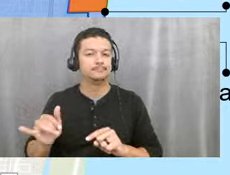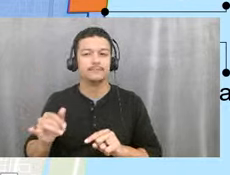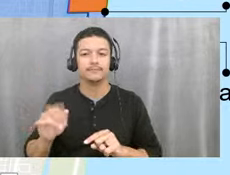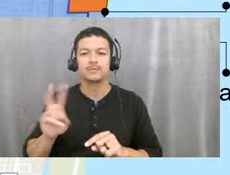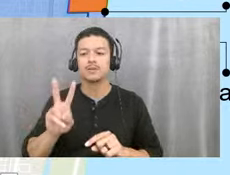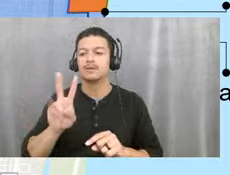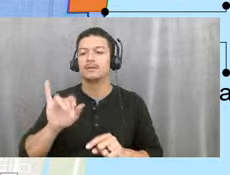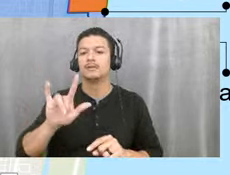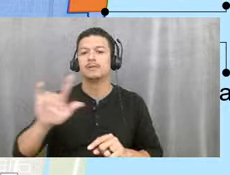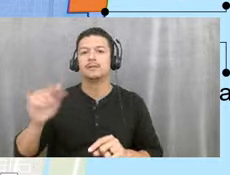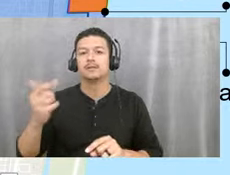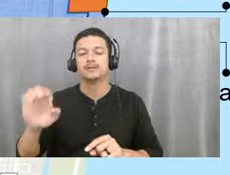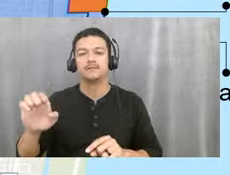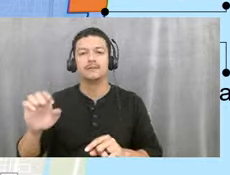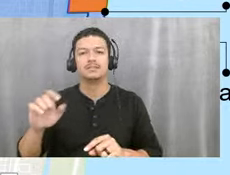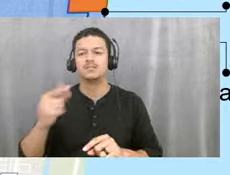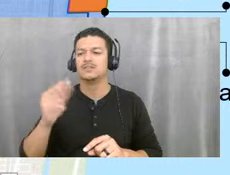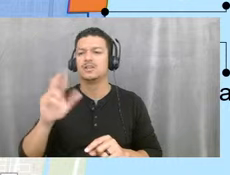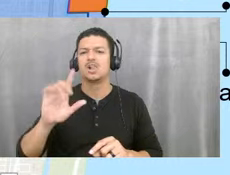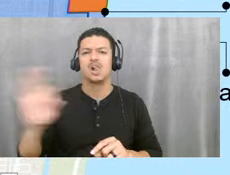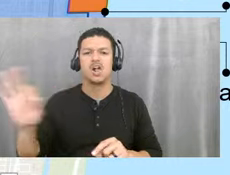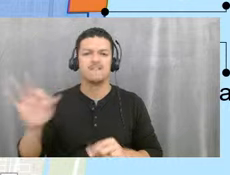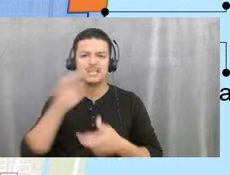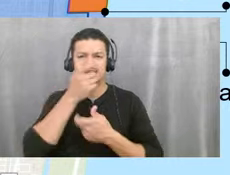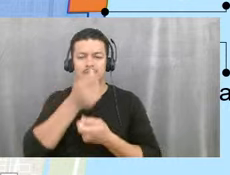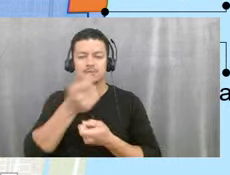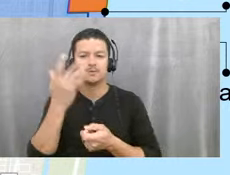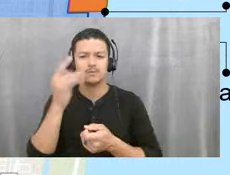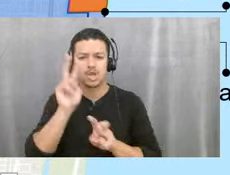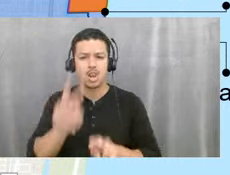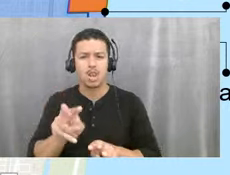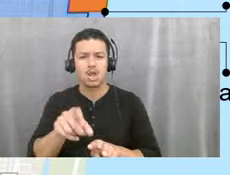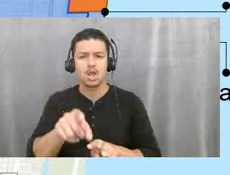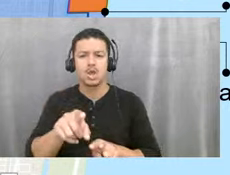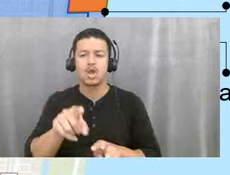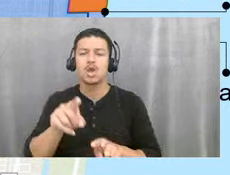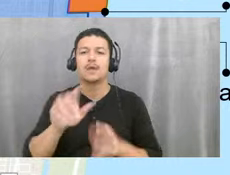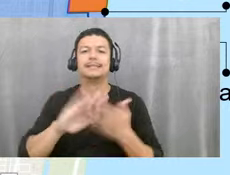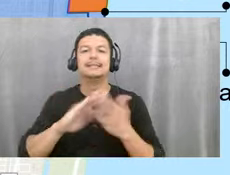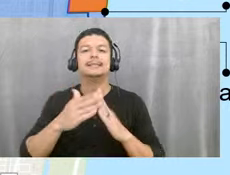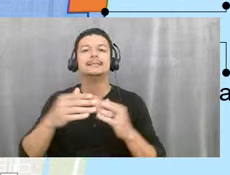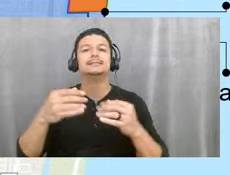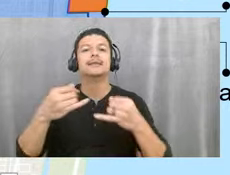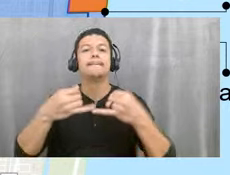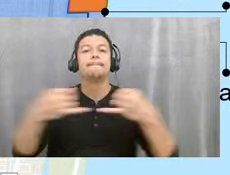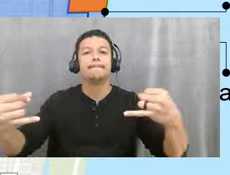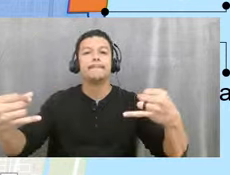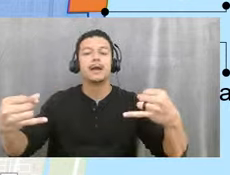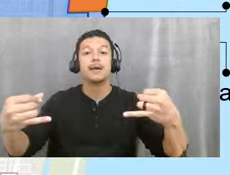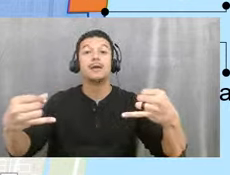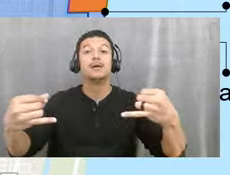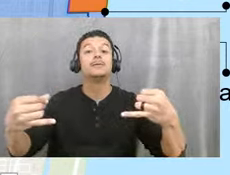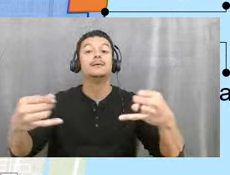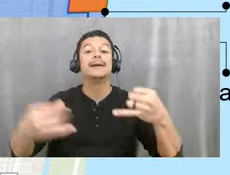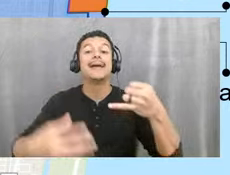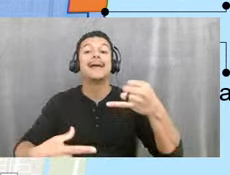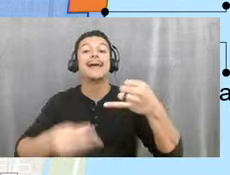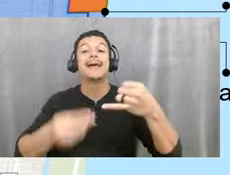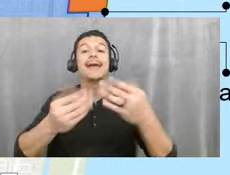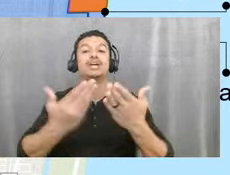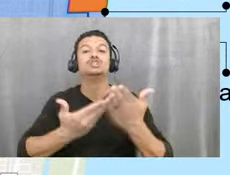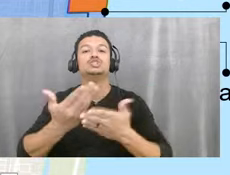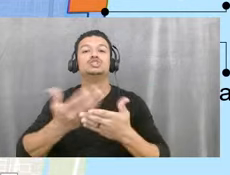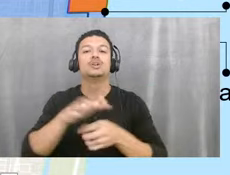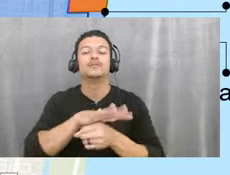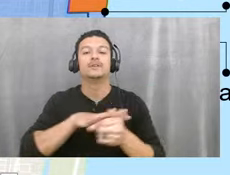interesting one. What you're looking at is the municipal boundary plus the service area boundary, which is funny